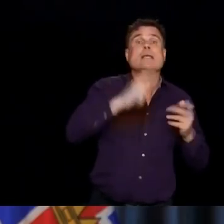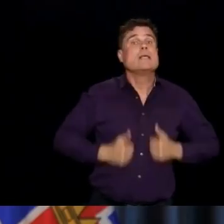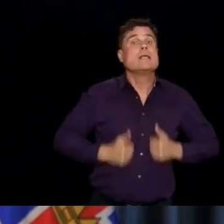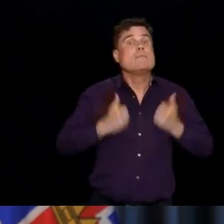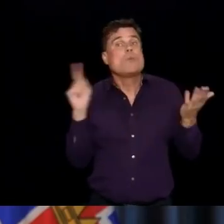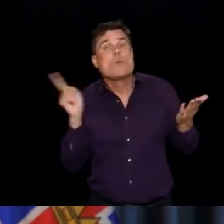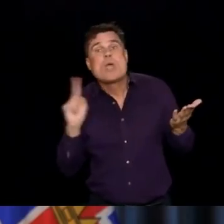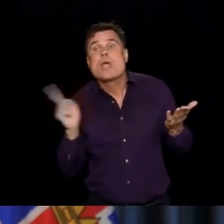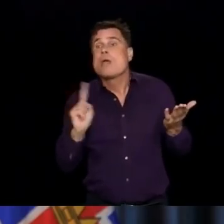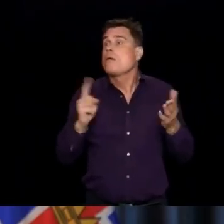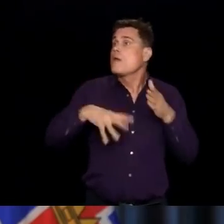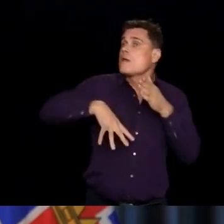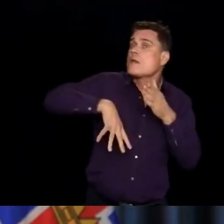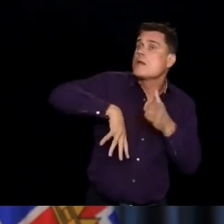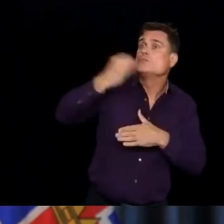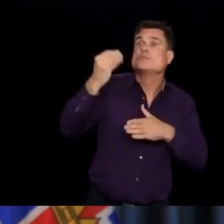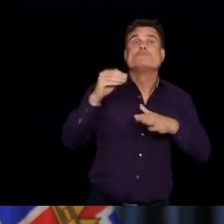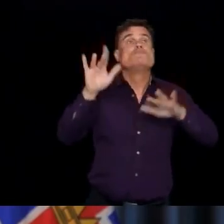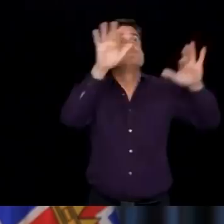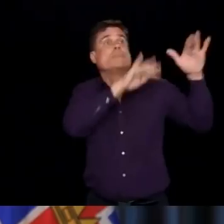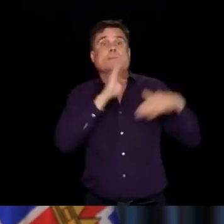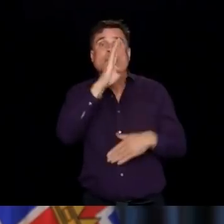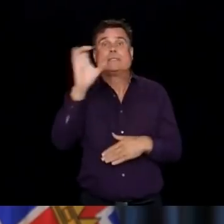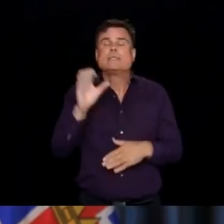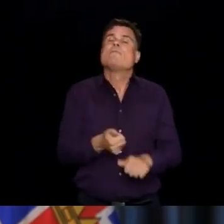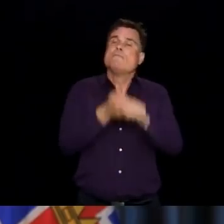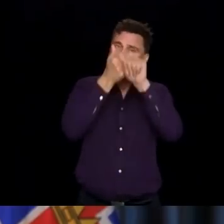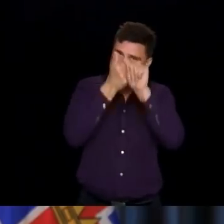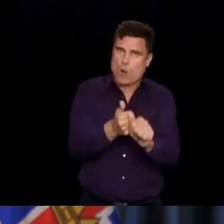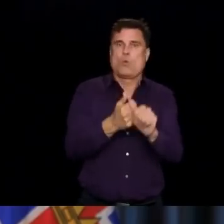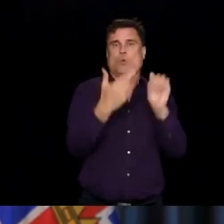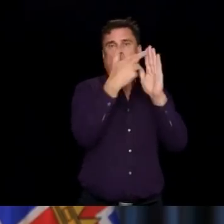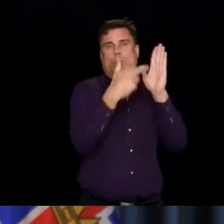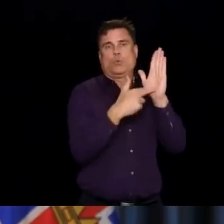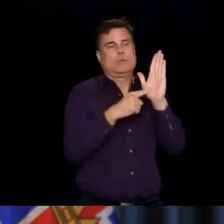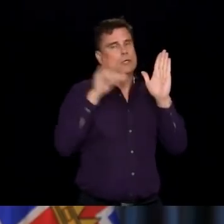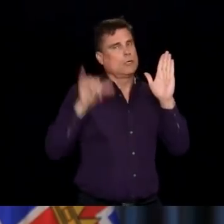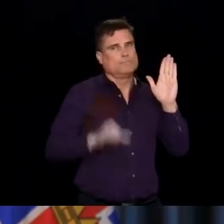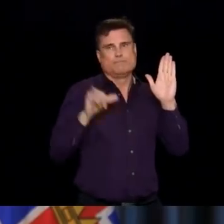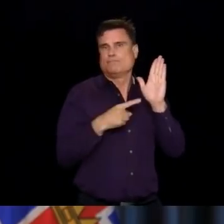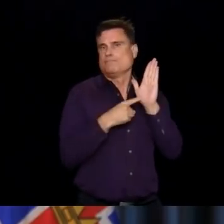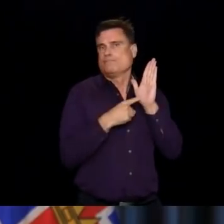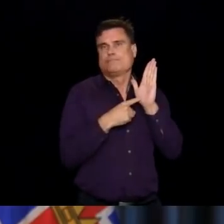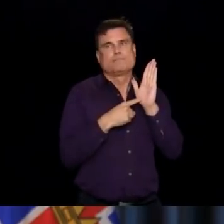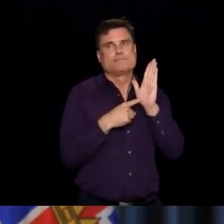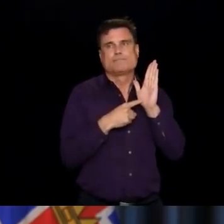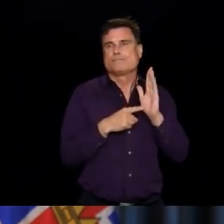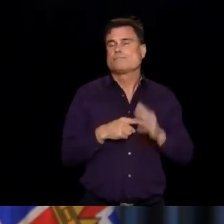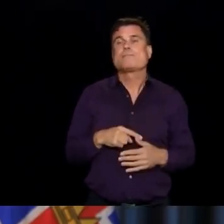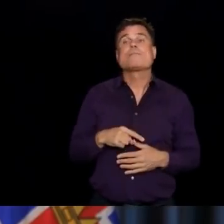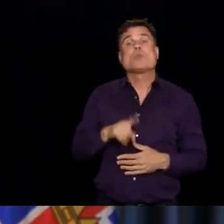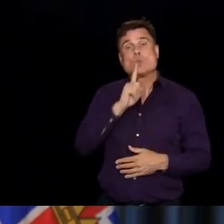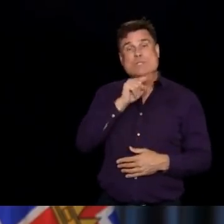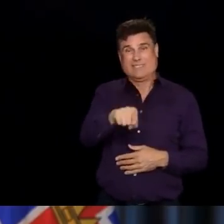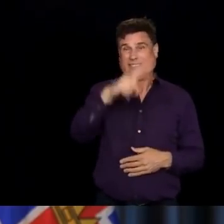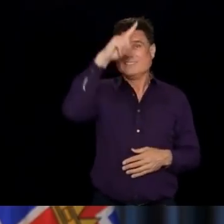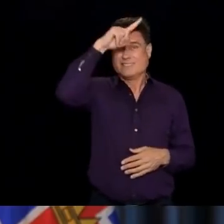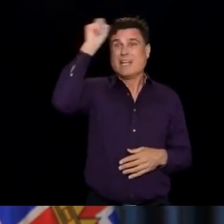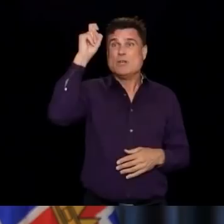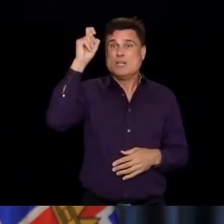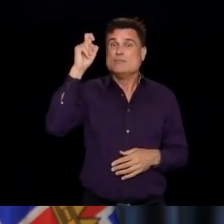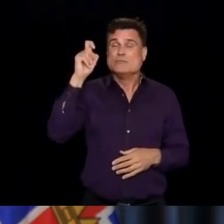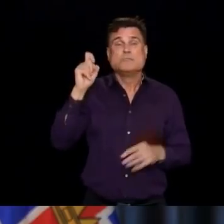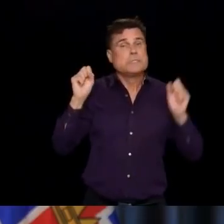anyone else is, anywhere else in the world. This summer is a welcome chance for all of us to catch our breath, to recharge and renew